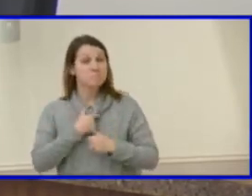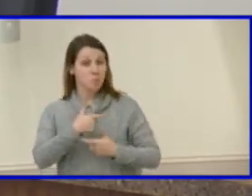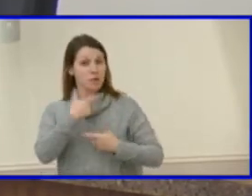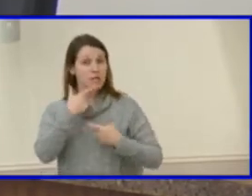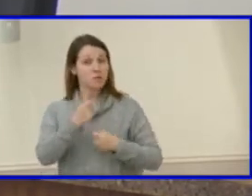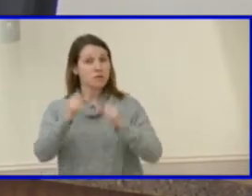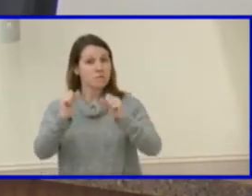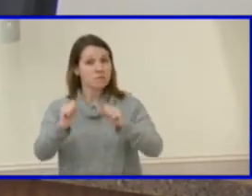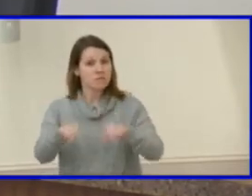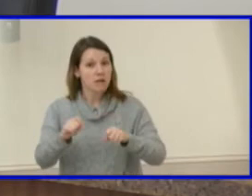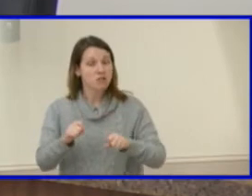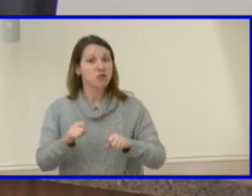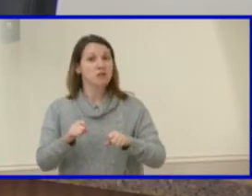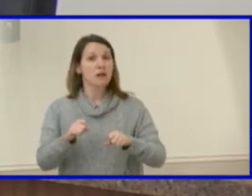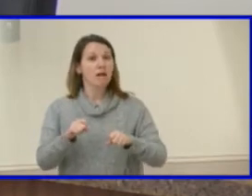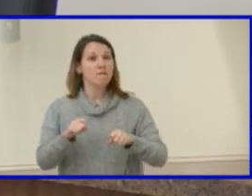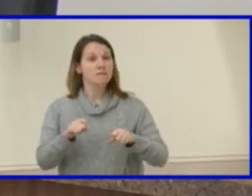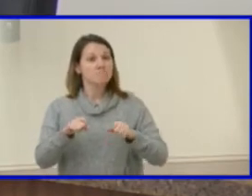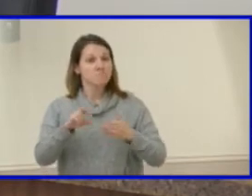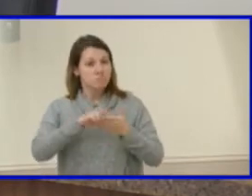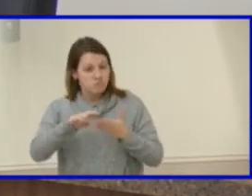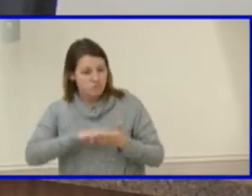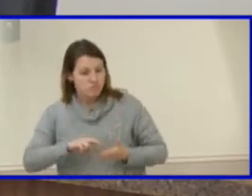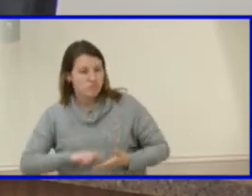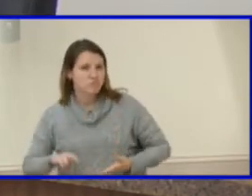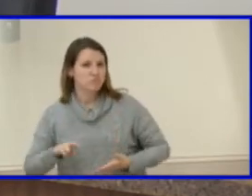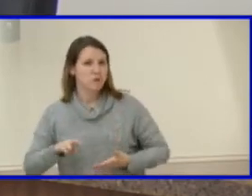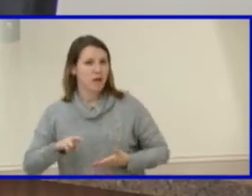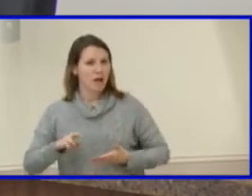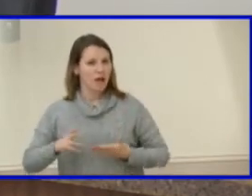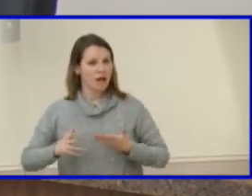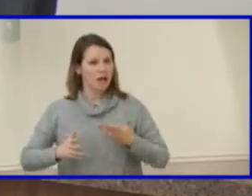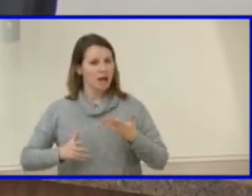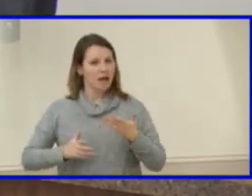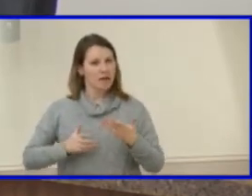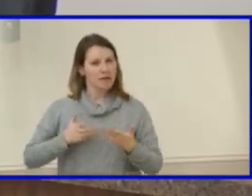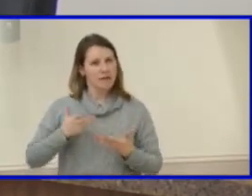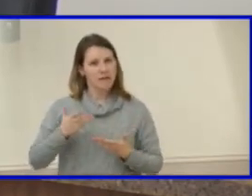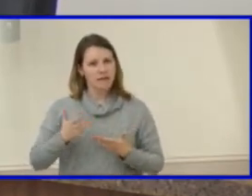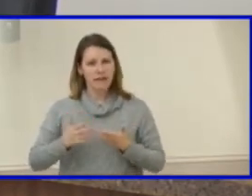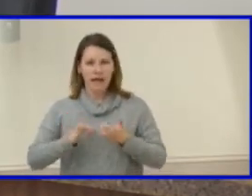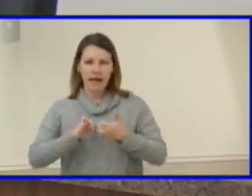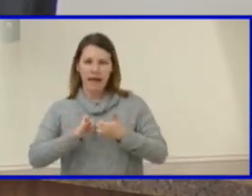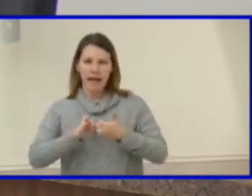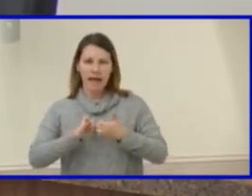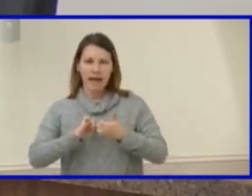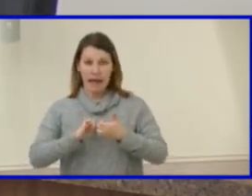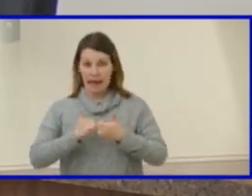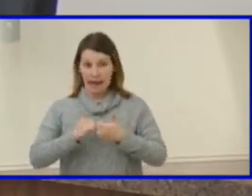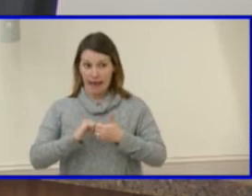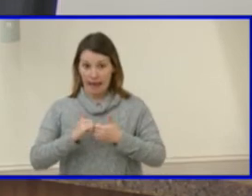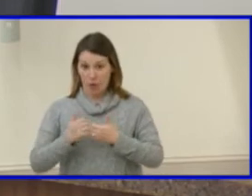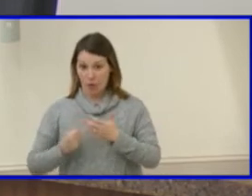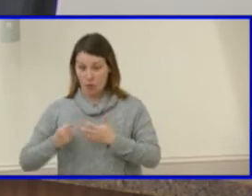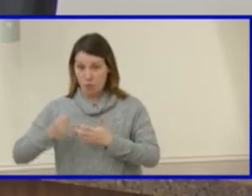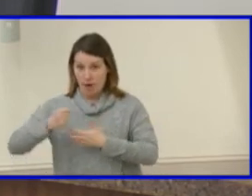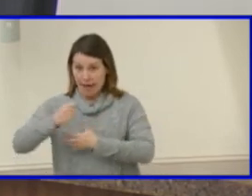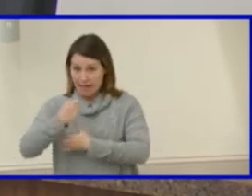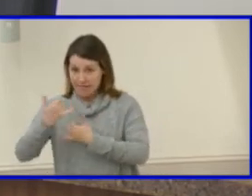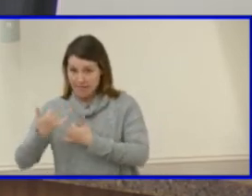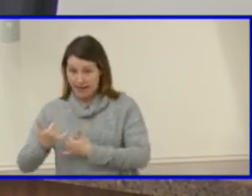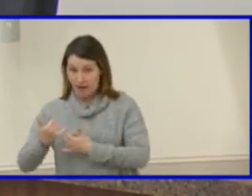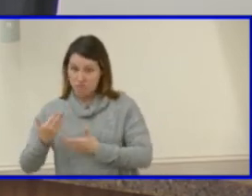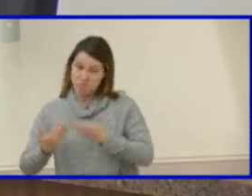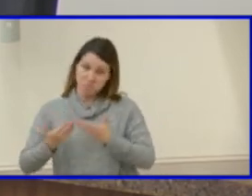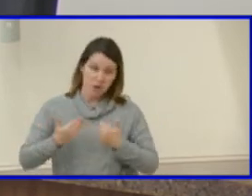potential of examining, um, how we do, uh, how we do those, uh, ranks now. And if there is an opportunity to make any change